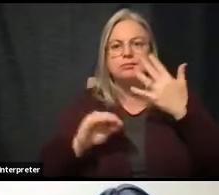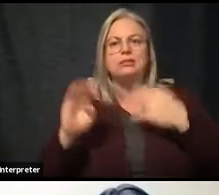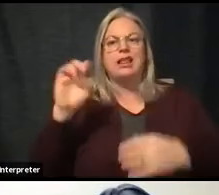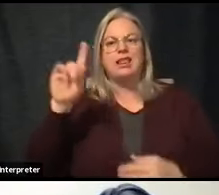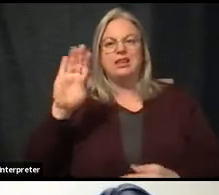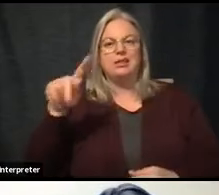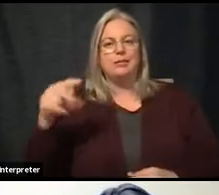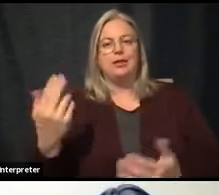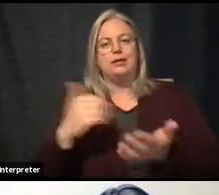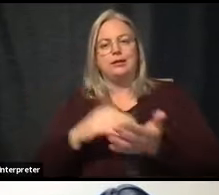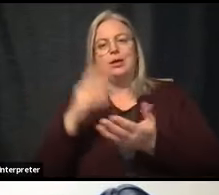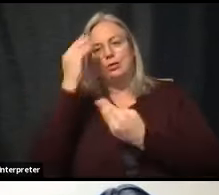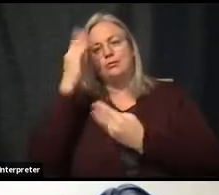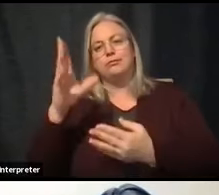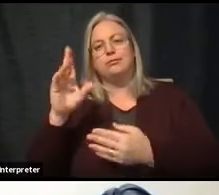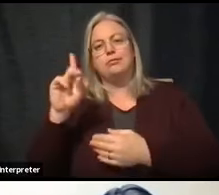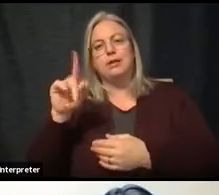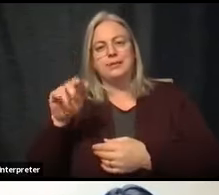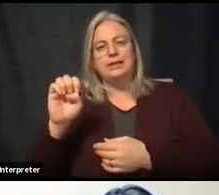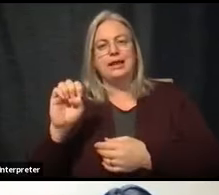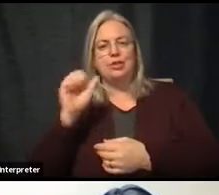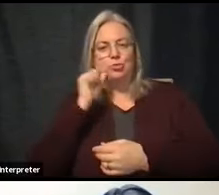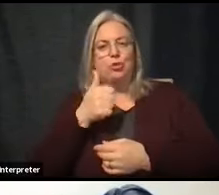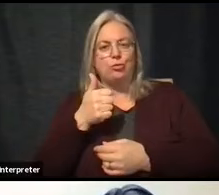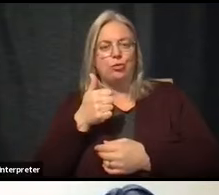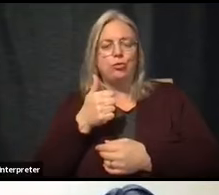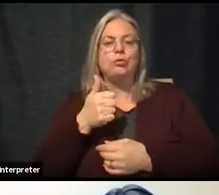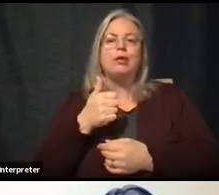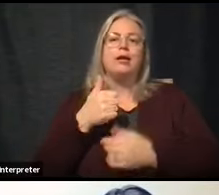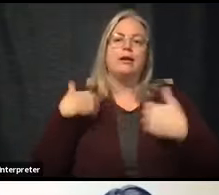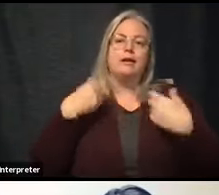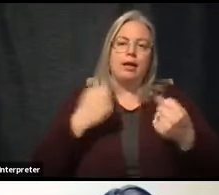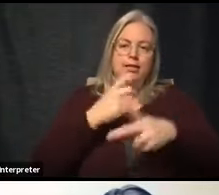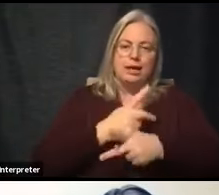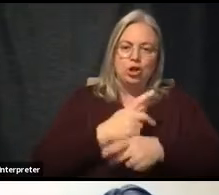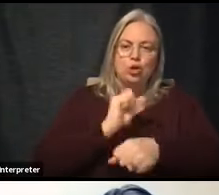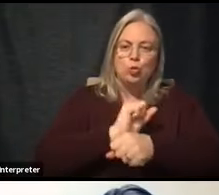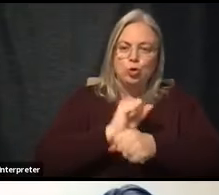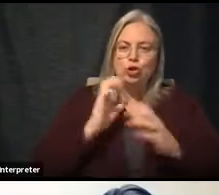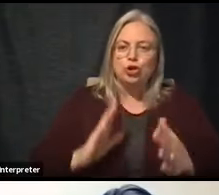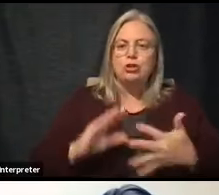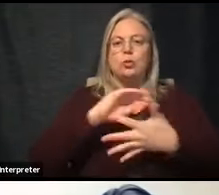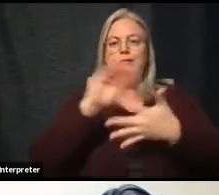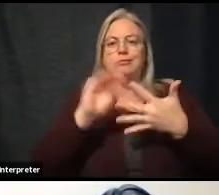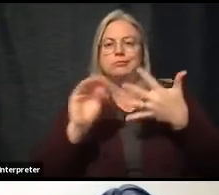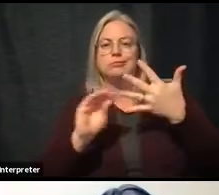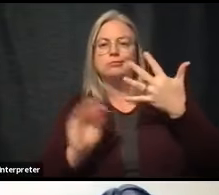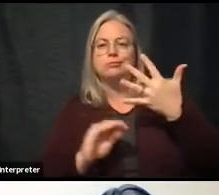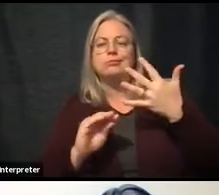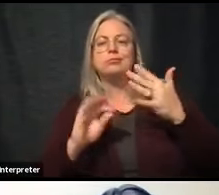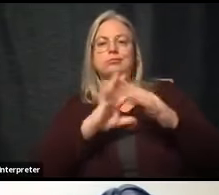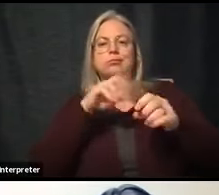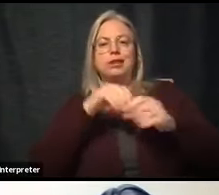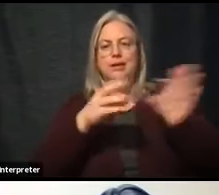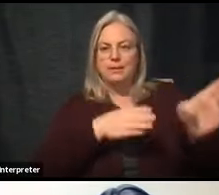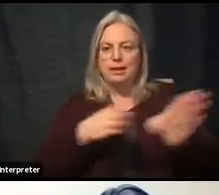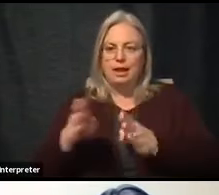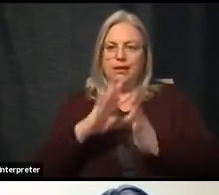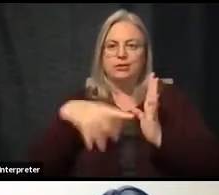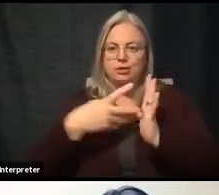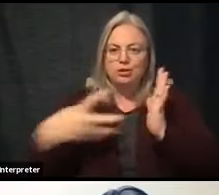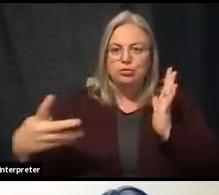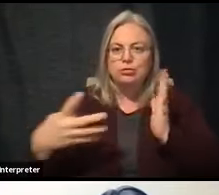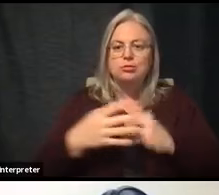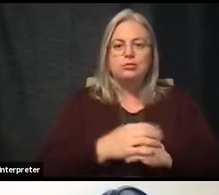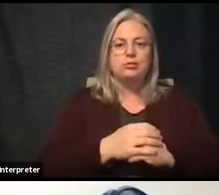provide an update about that tomorrow, that are healthcare workers that we're working in. And so it just means that there may not